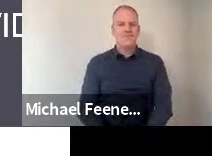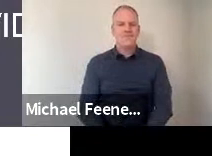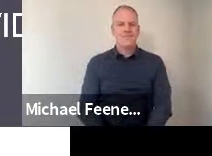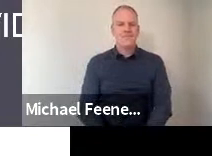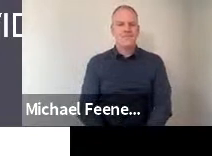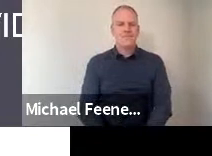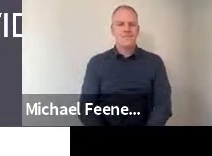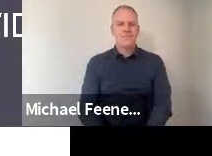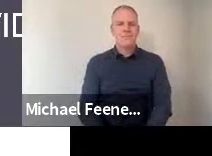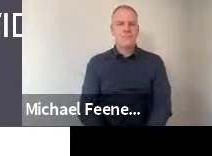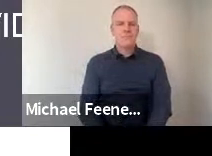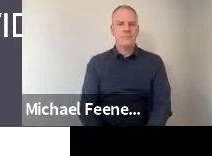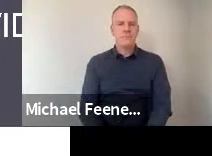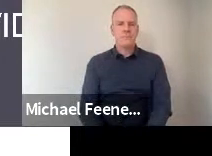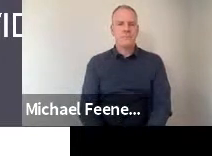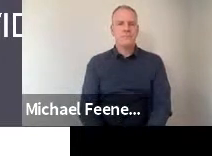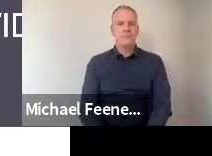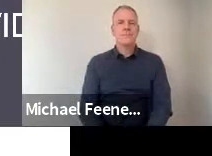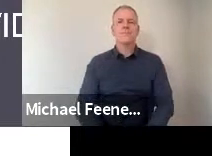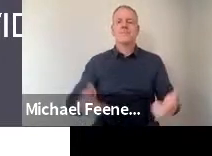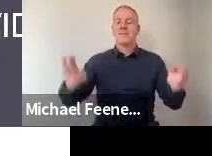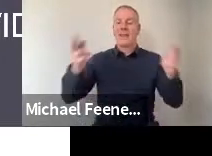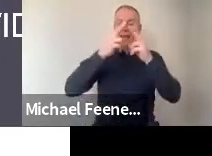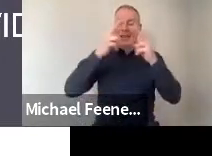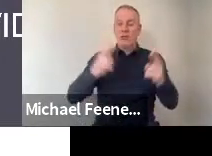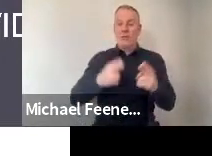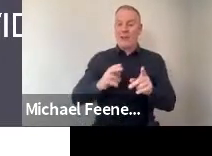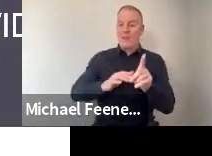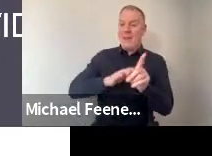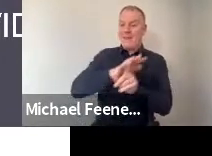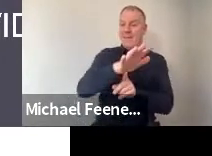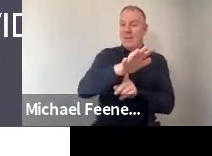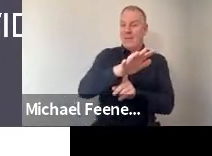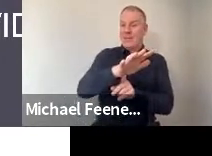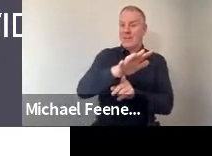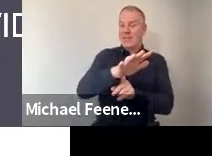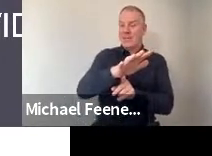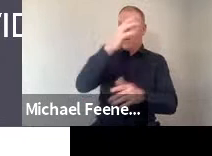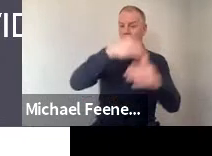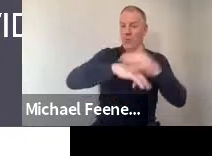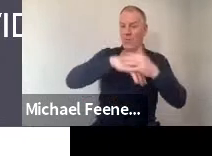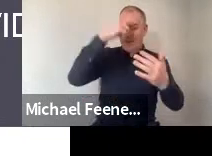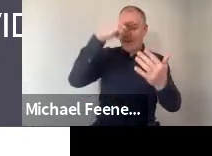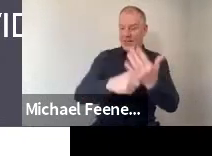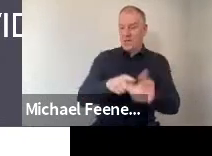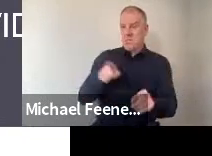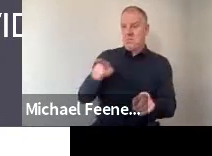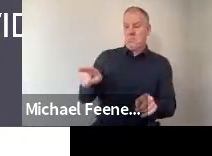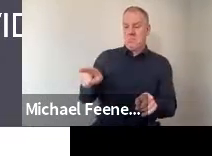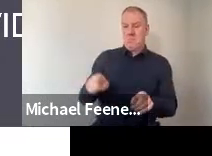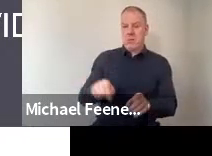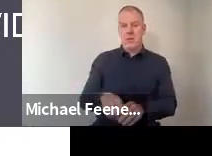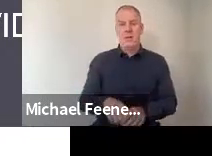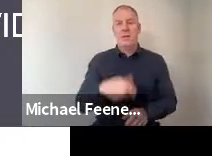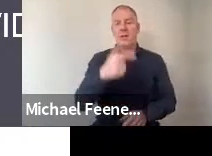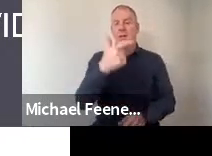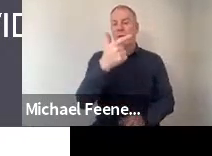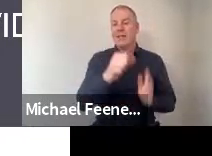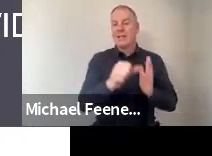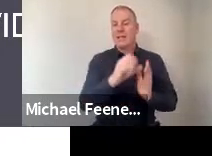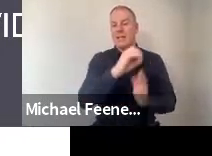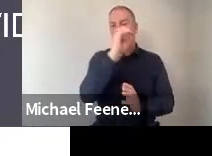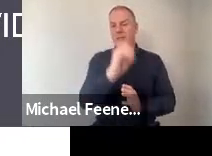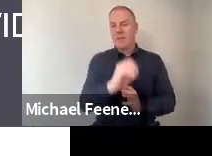So whether international influences were driving government decision-making, 26%